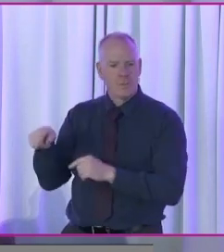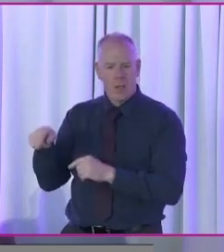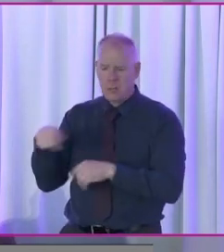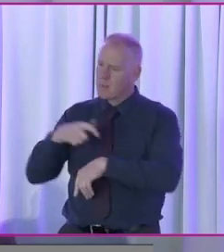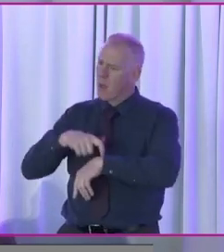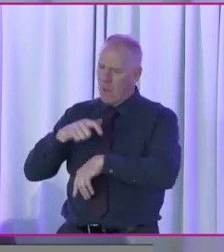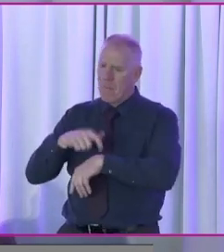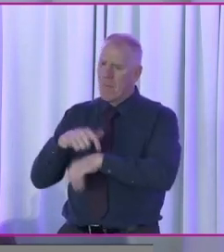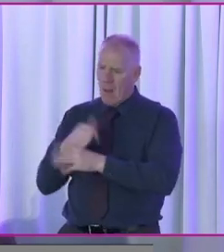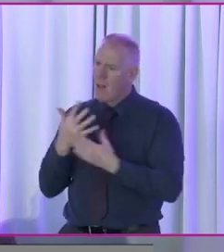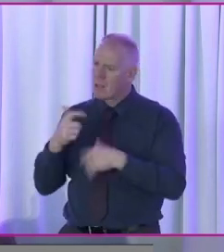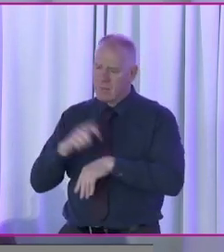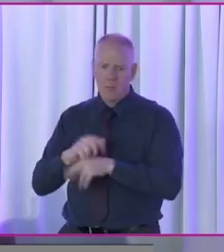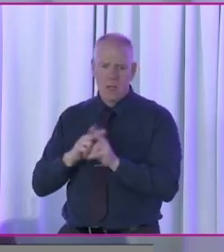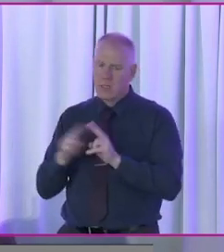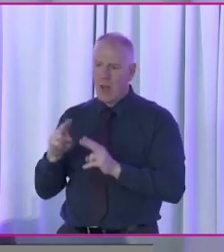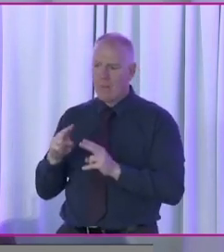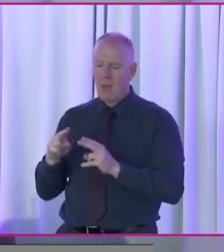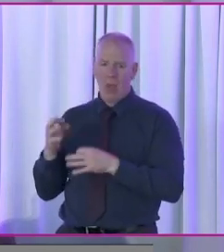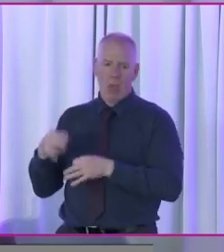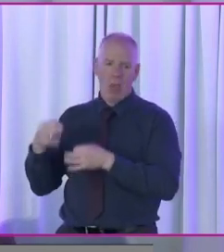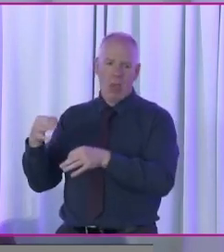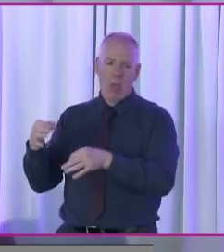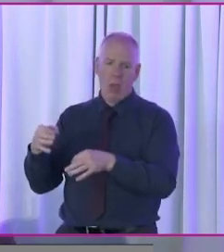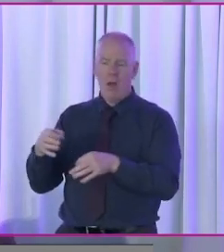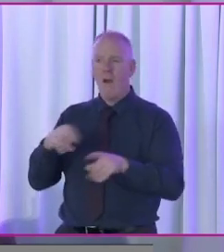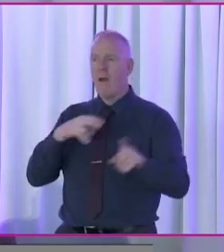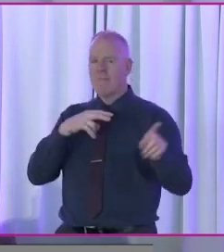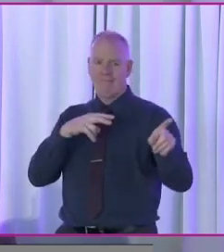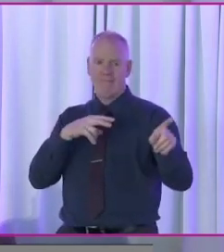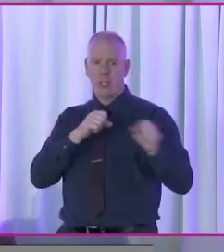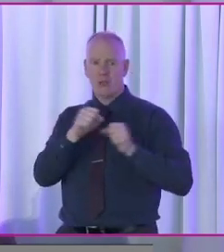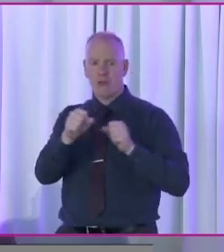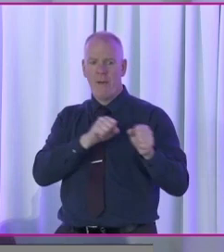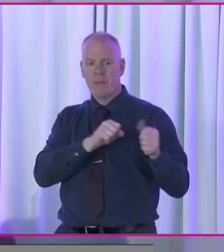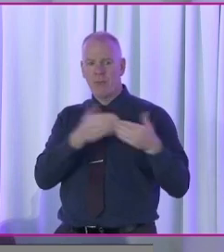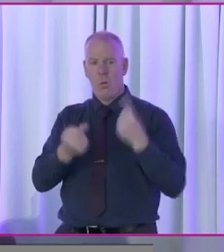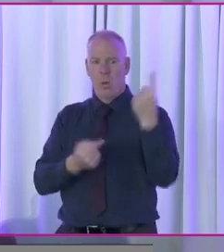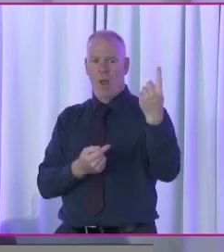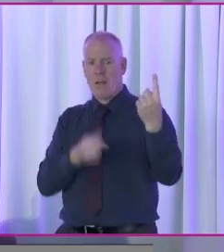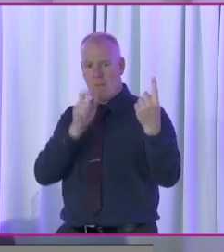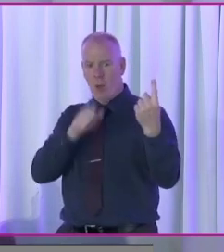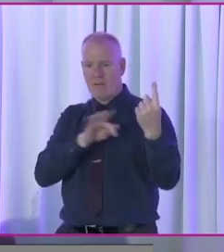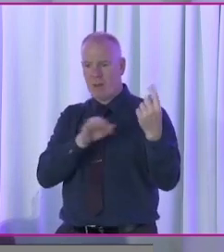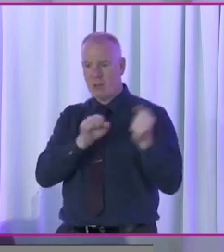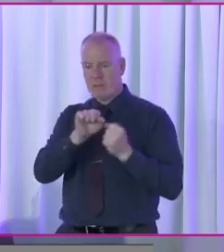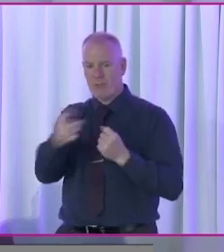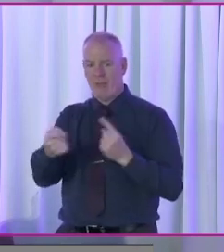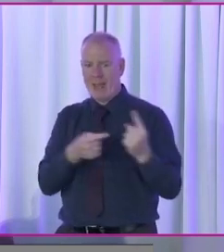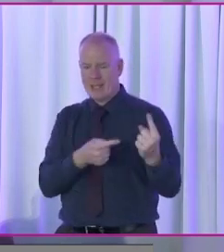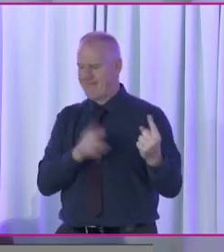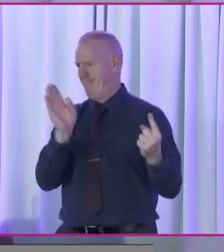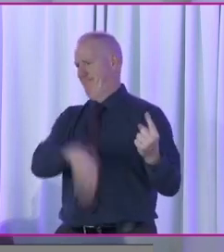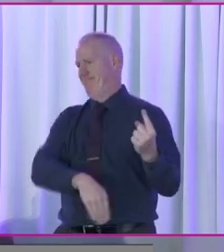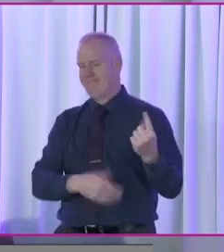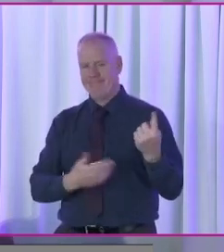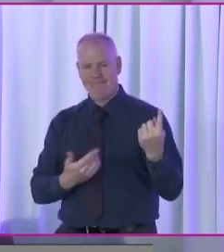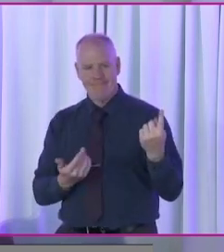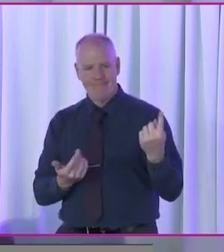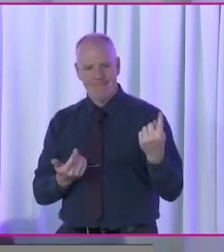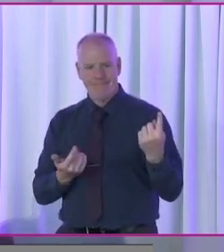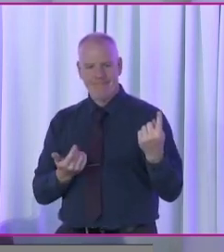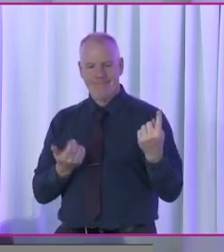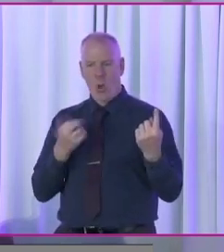a lot of time. So that should not be aggregated with the voice of one individual, or with a service provider, etc.